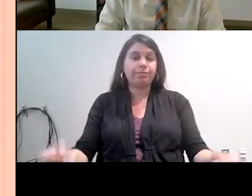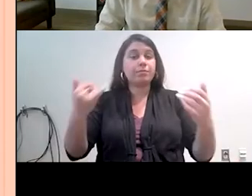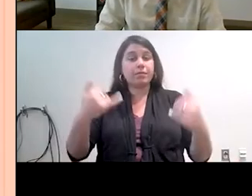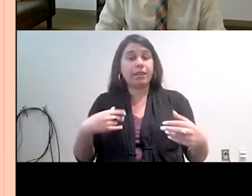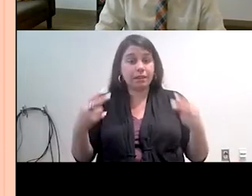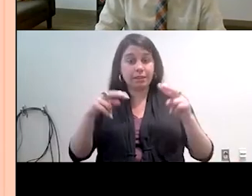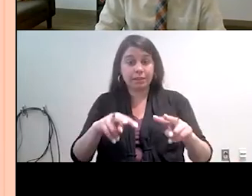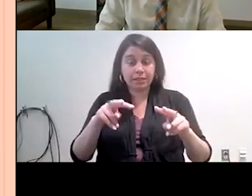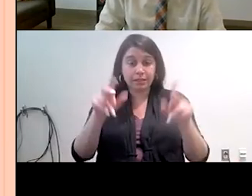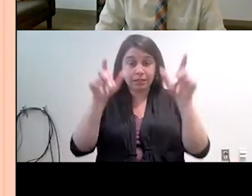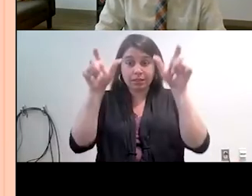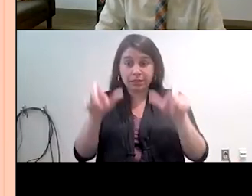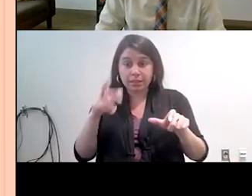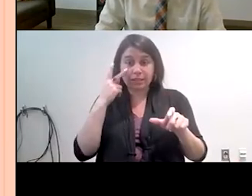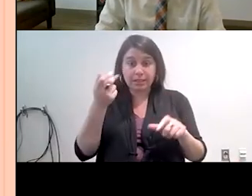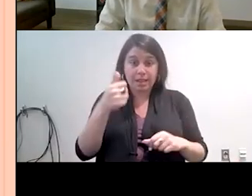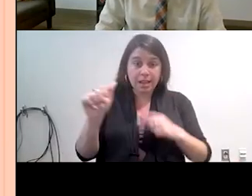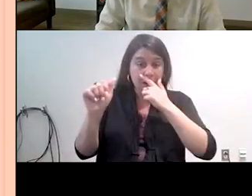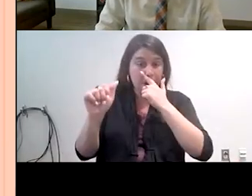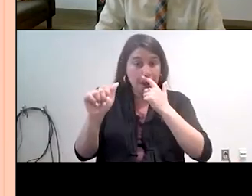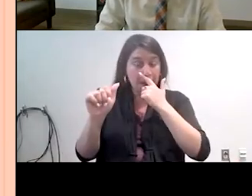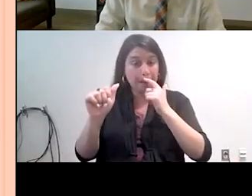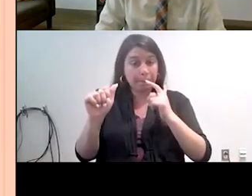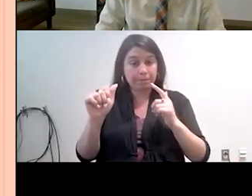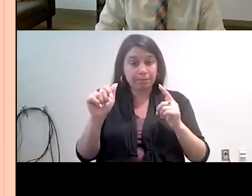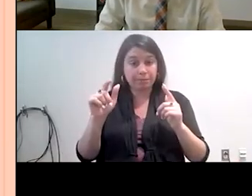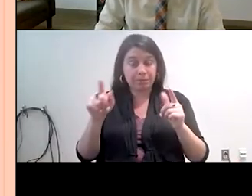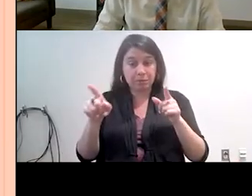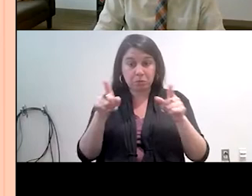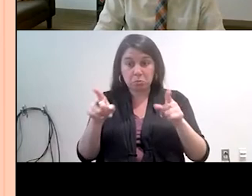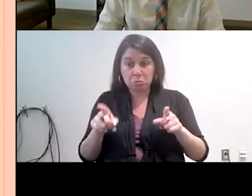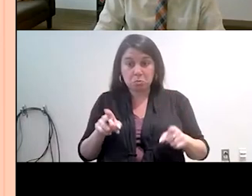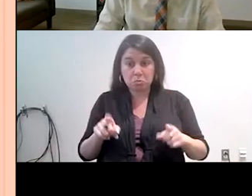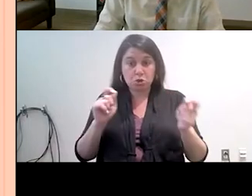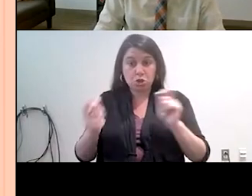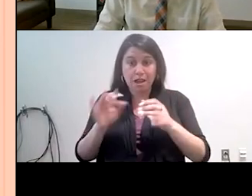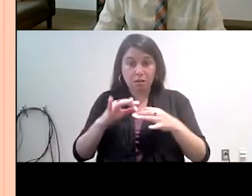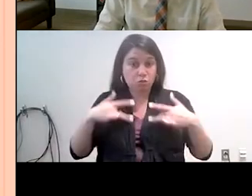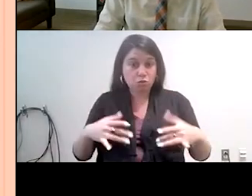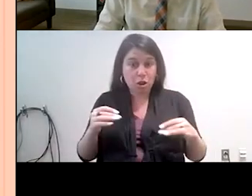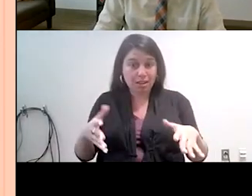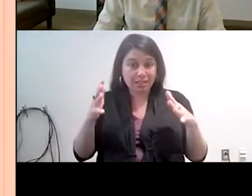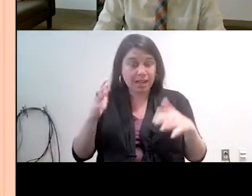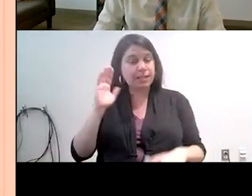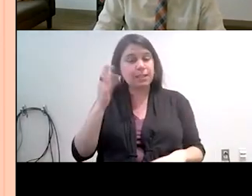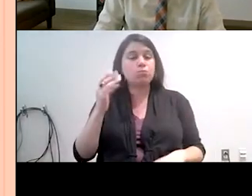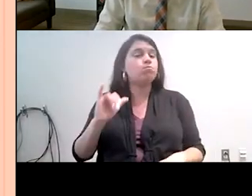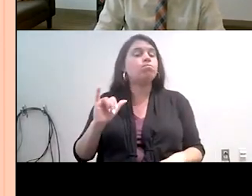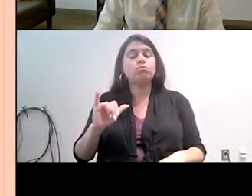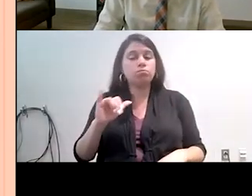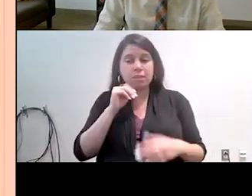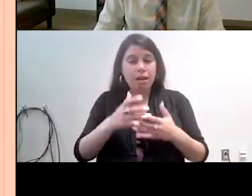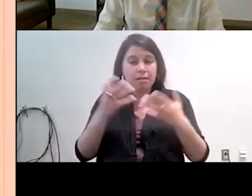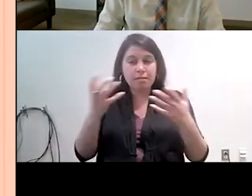we were seeing any movement on depression or anxiety, we found is that we didn't get a whole lot of movement overall